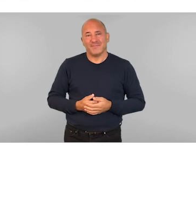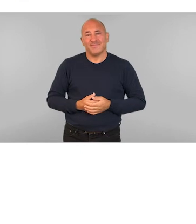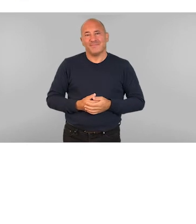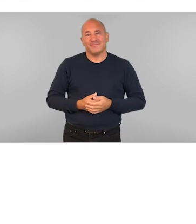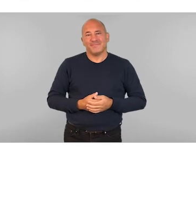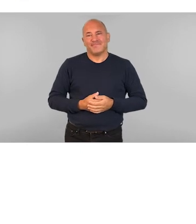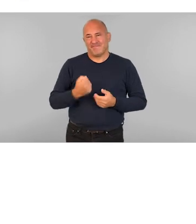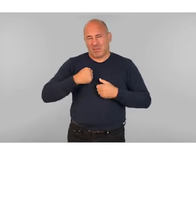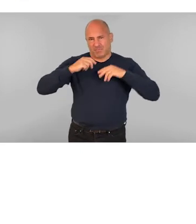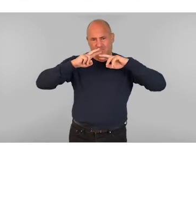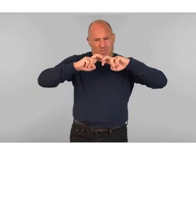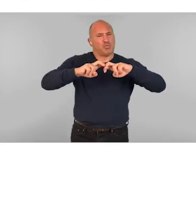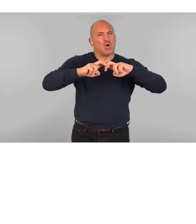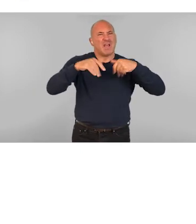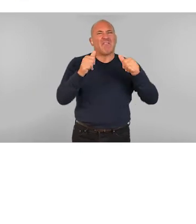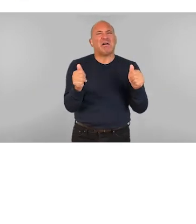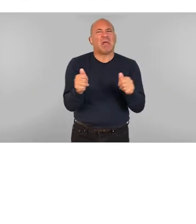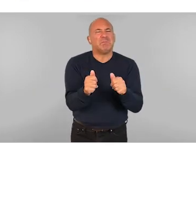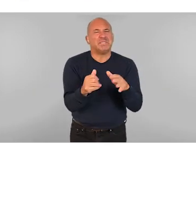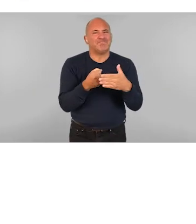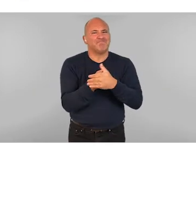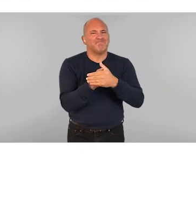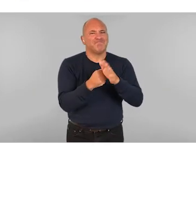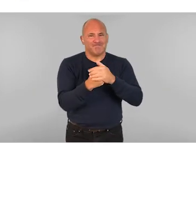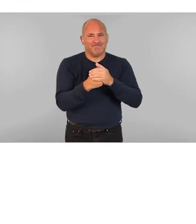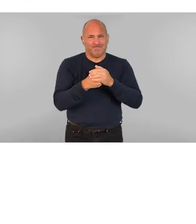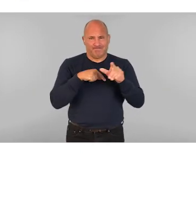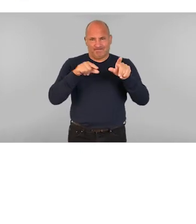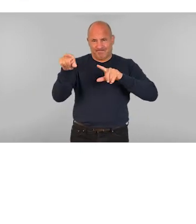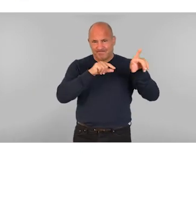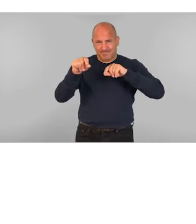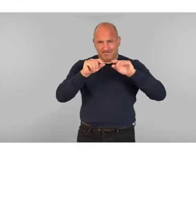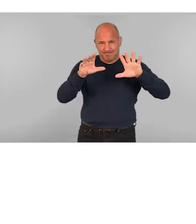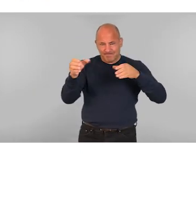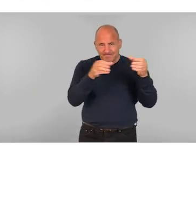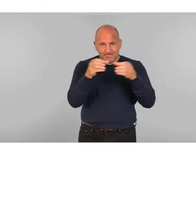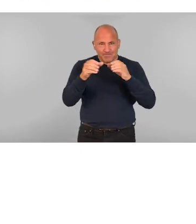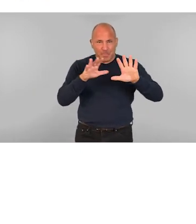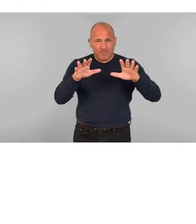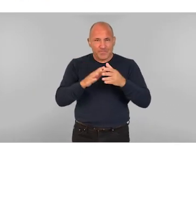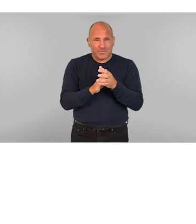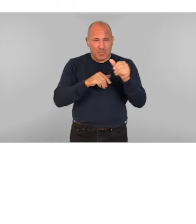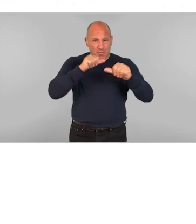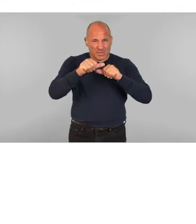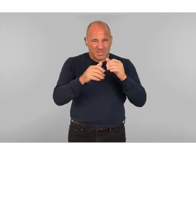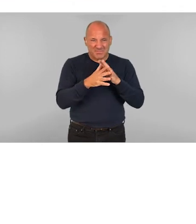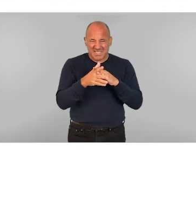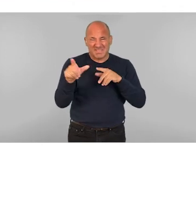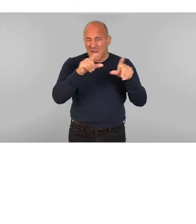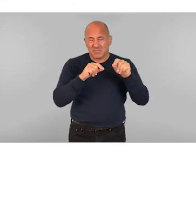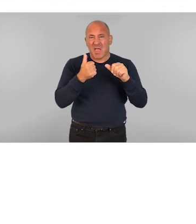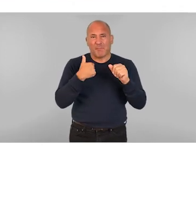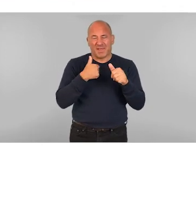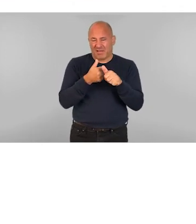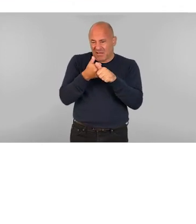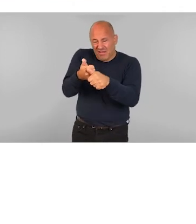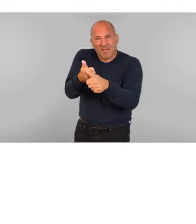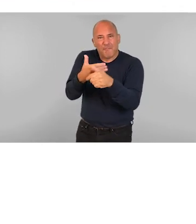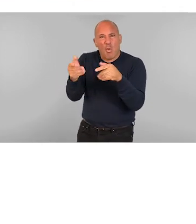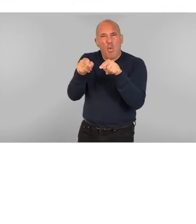Limitations of our study. Convenient sampling was used to recruit participants, the process of which may therefore be prone to selection bias.